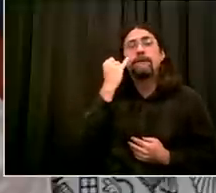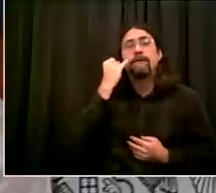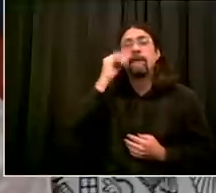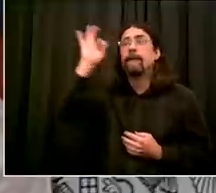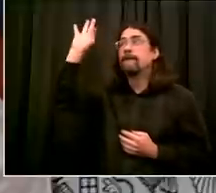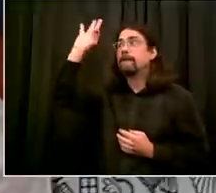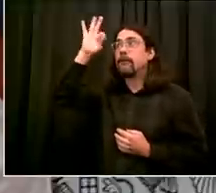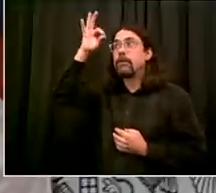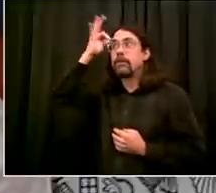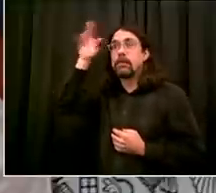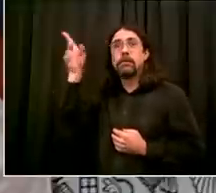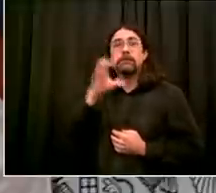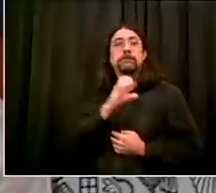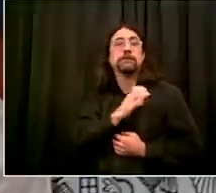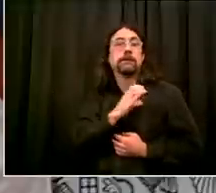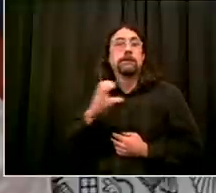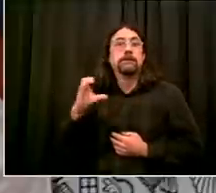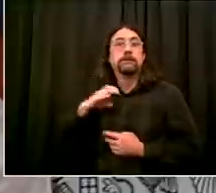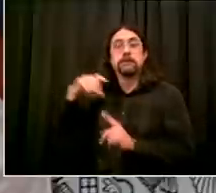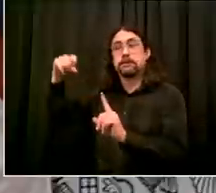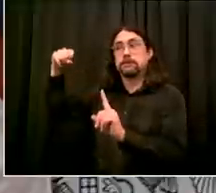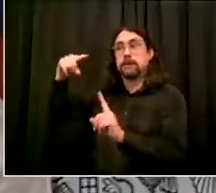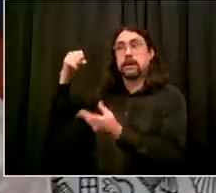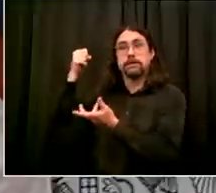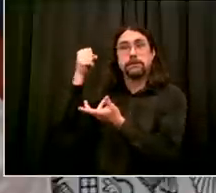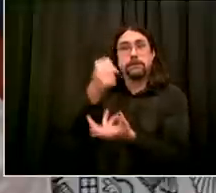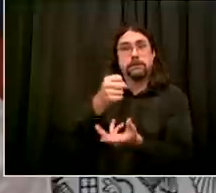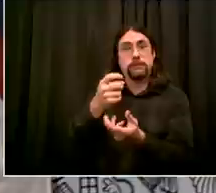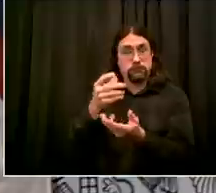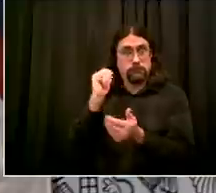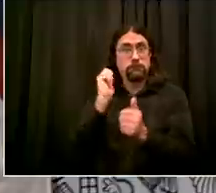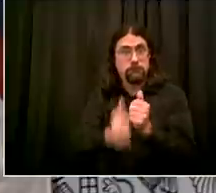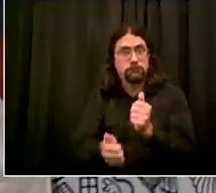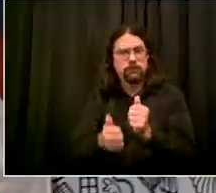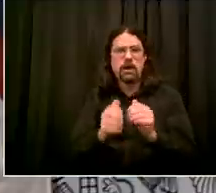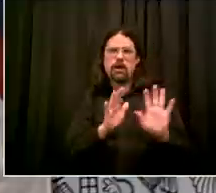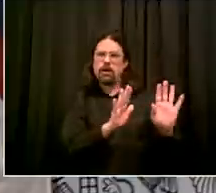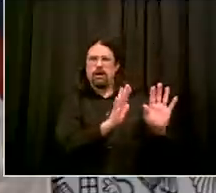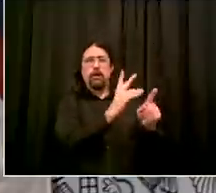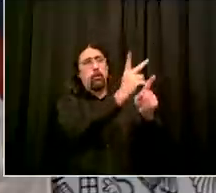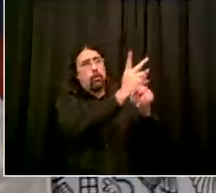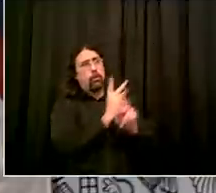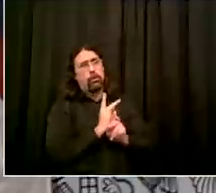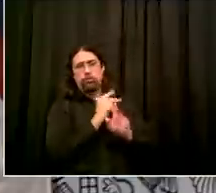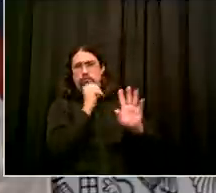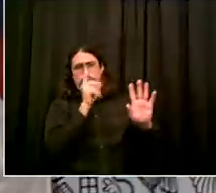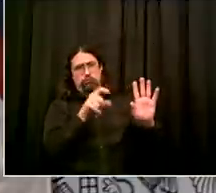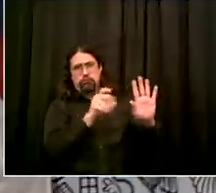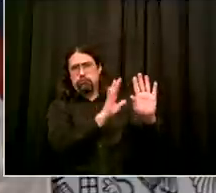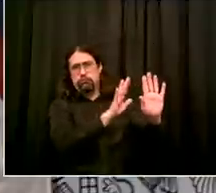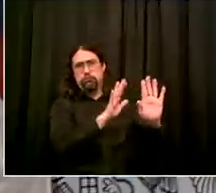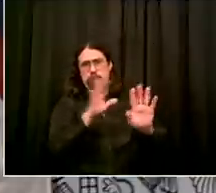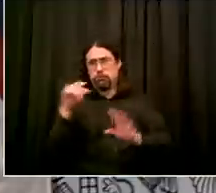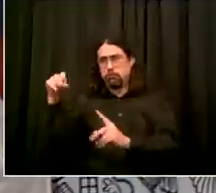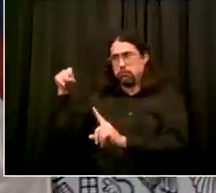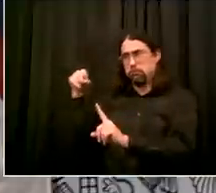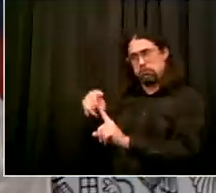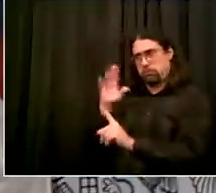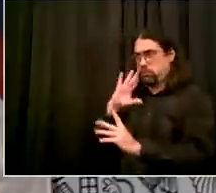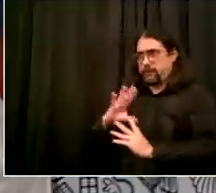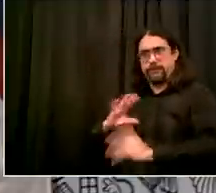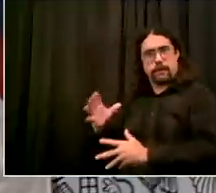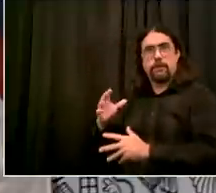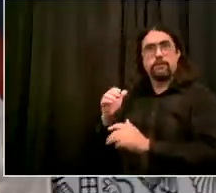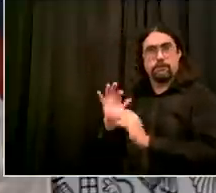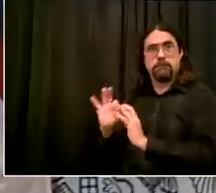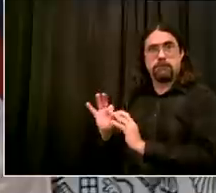scenarios where that could be the case depending on what happens particularly in the election there is no stimulus the state of new york will